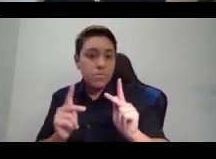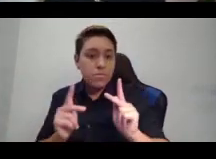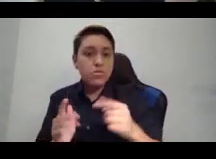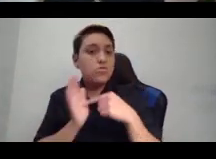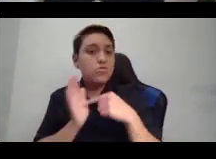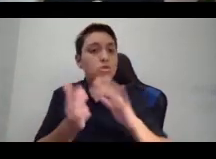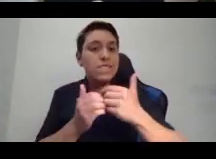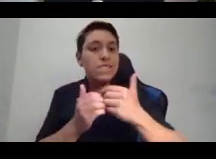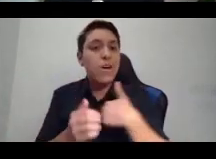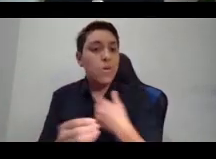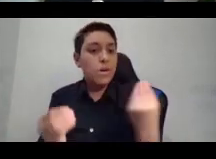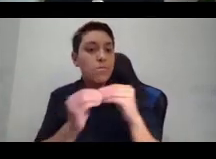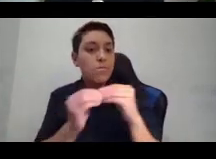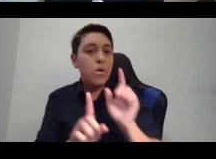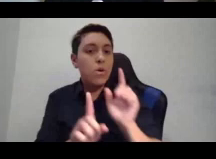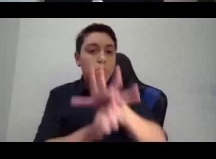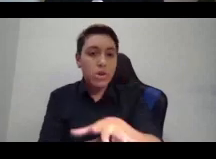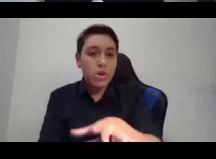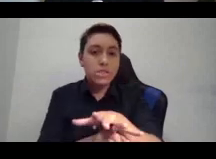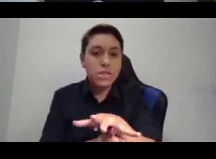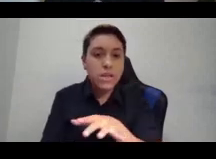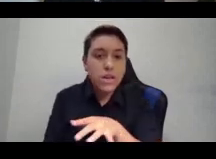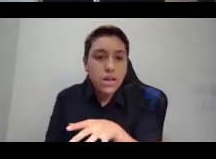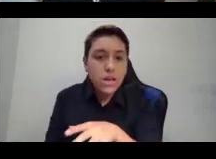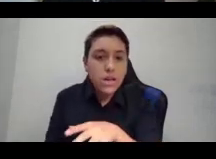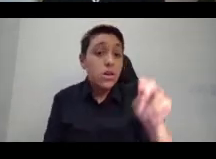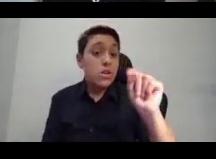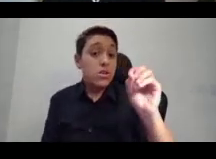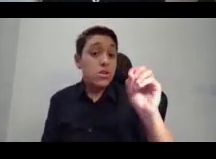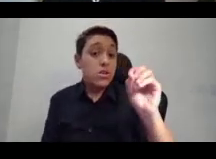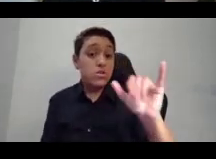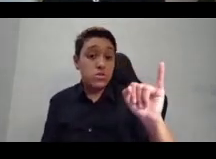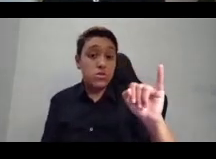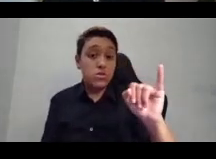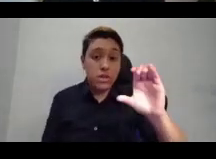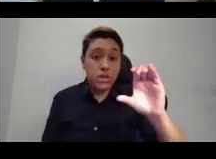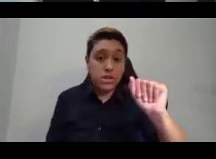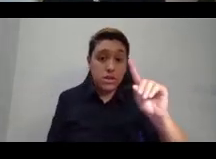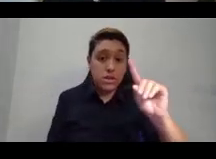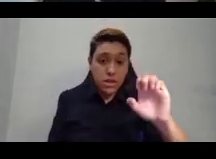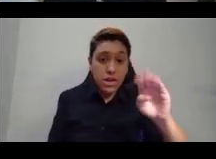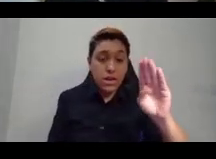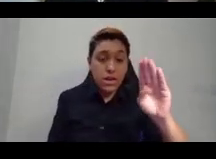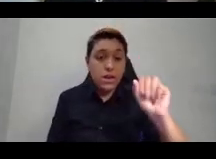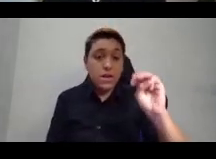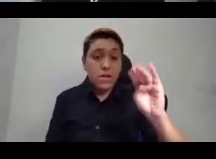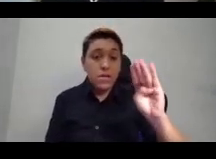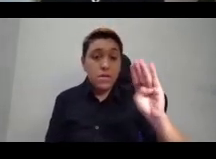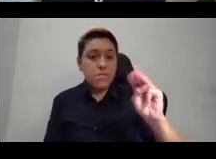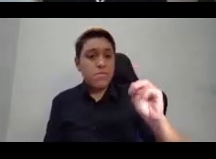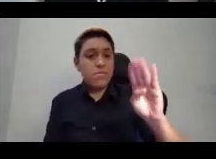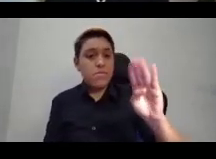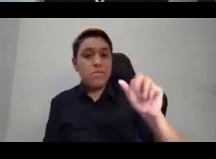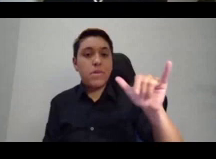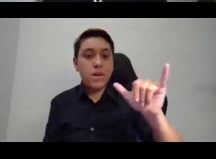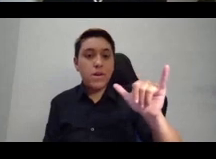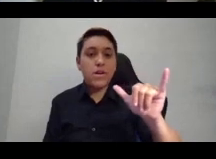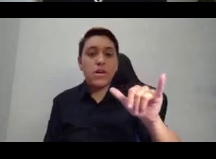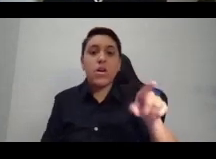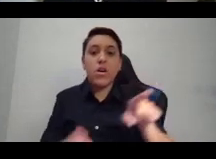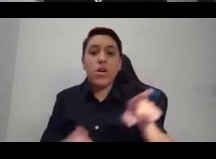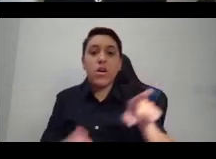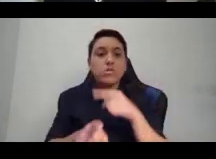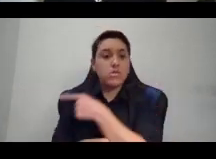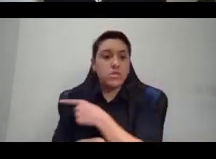seems to also have some ambivalence or be wondering what is up